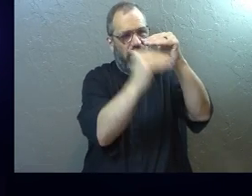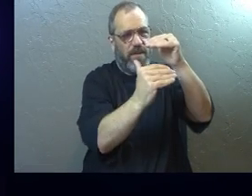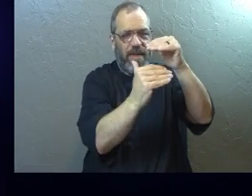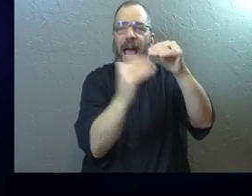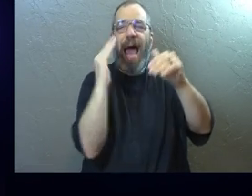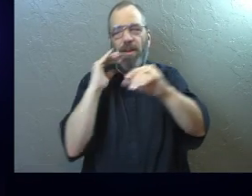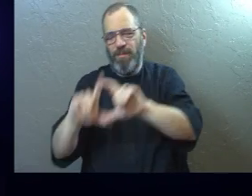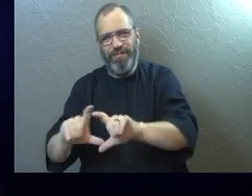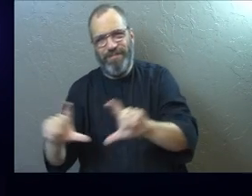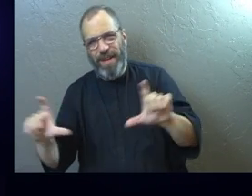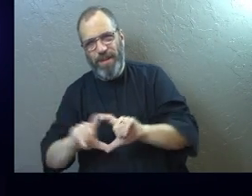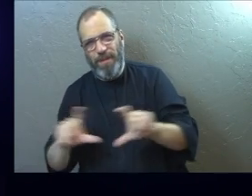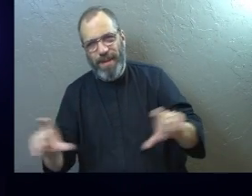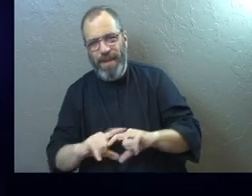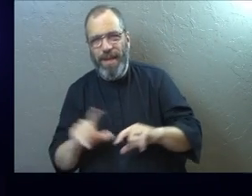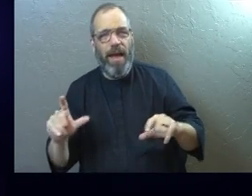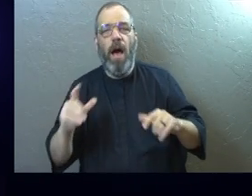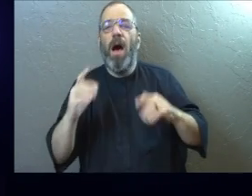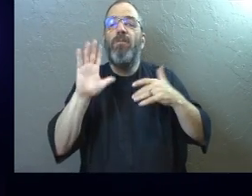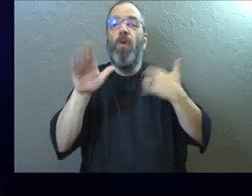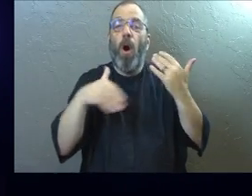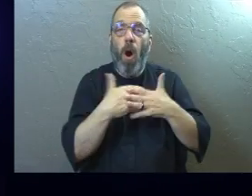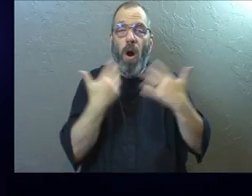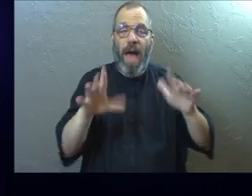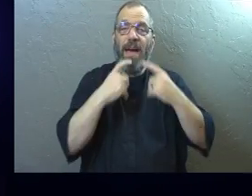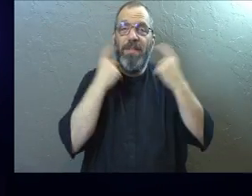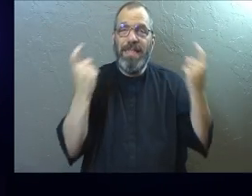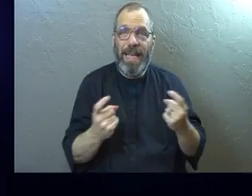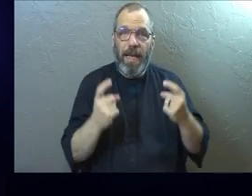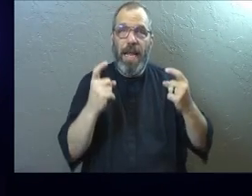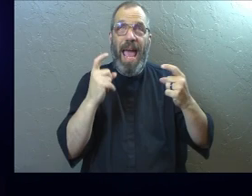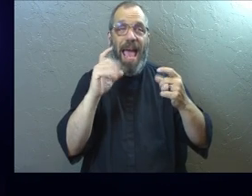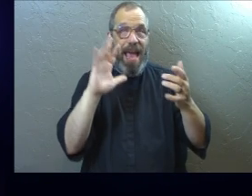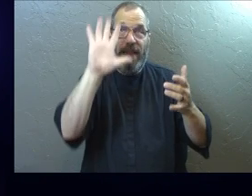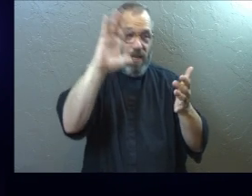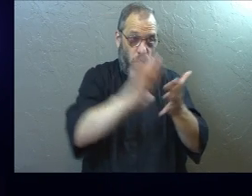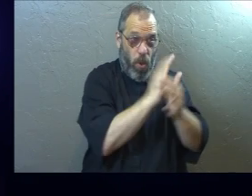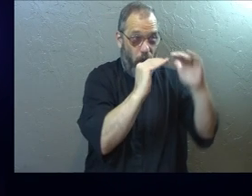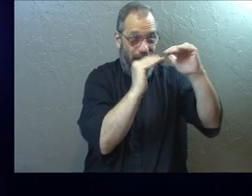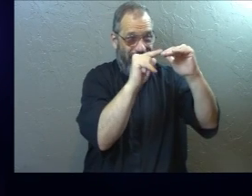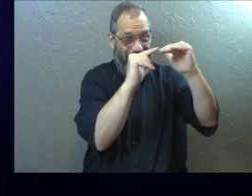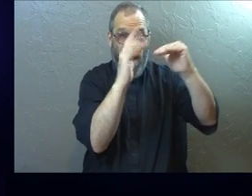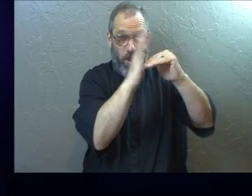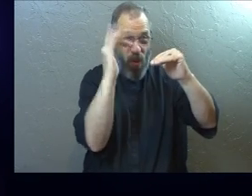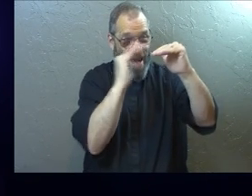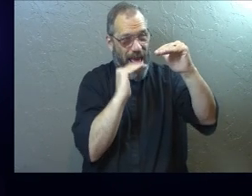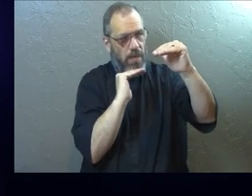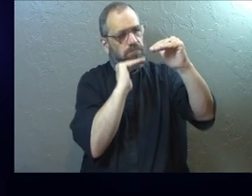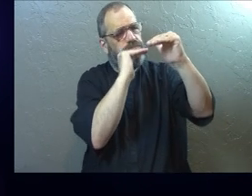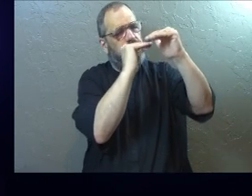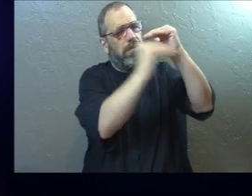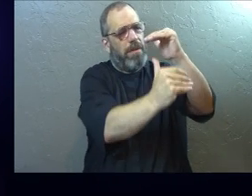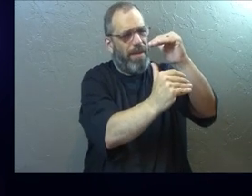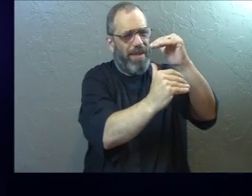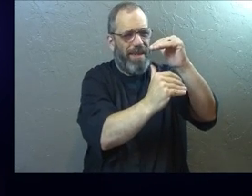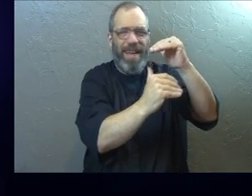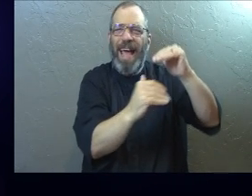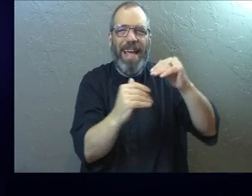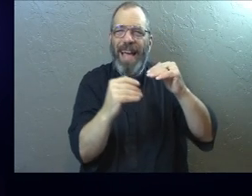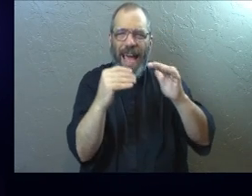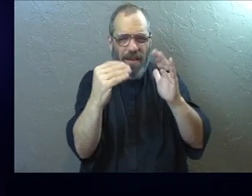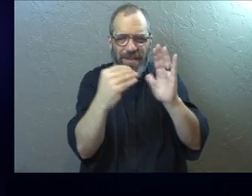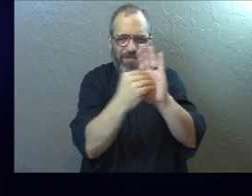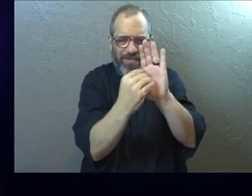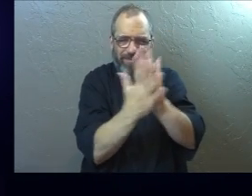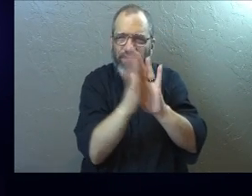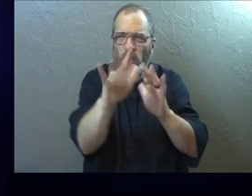I don't have it on your screen for you. All have sinned and fall short of the glory of God. The thing is, I don't have to list your sins